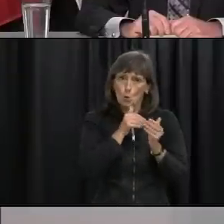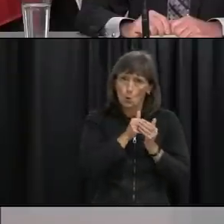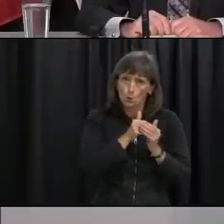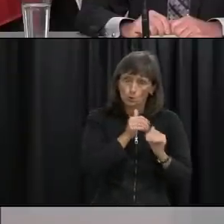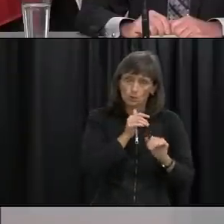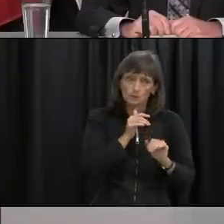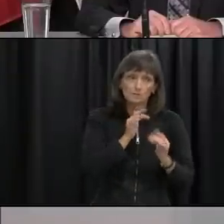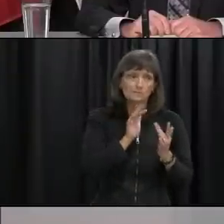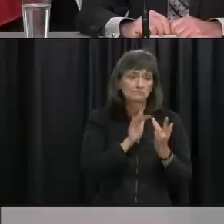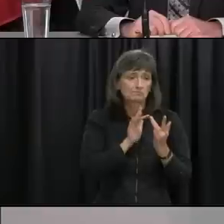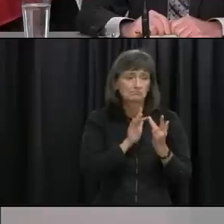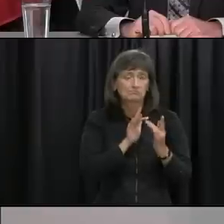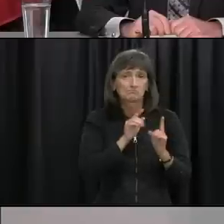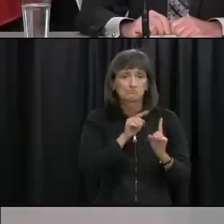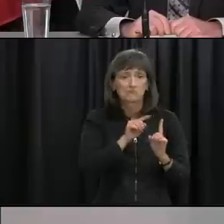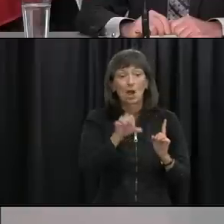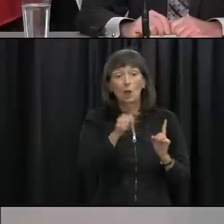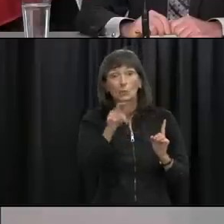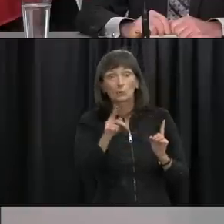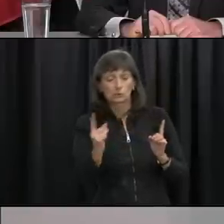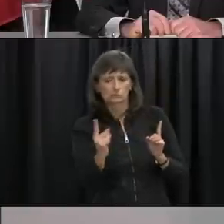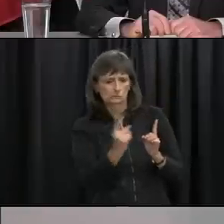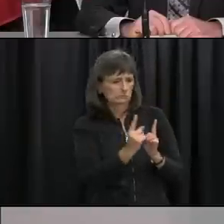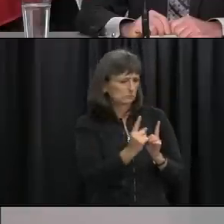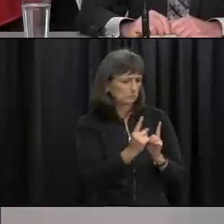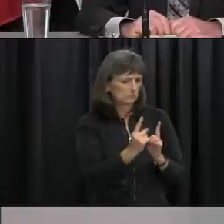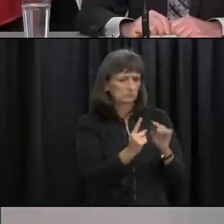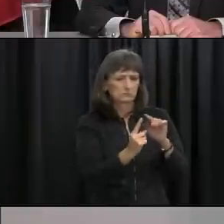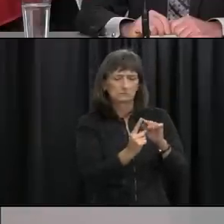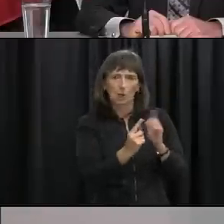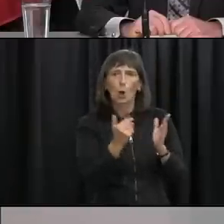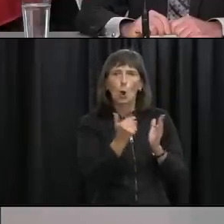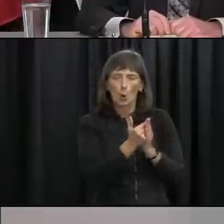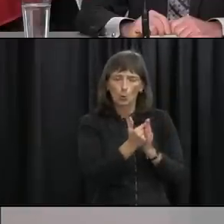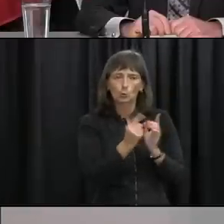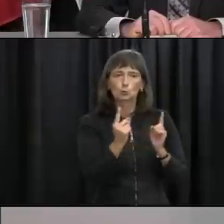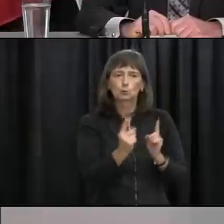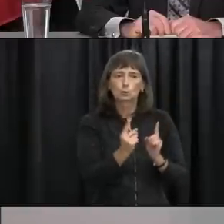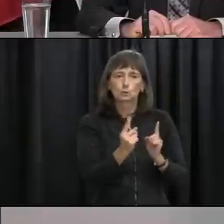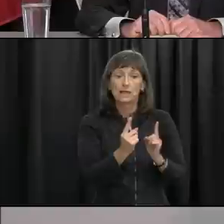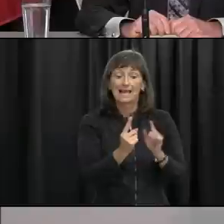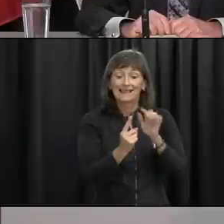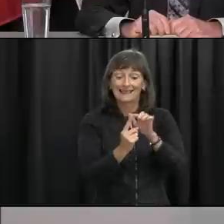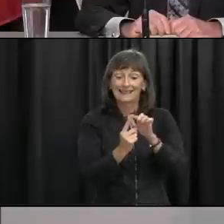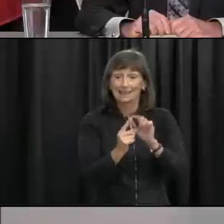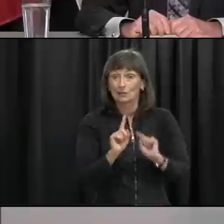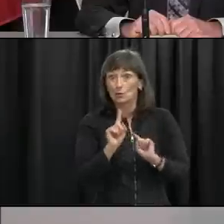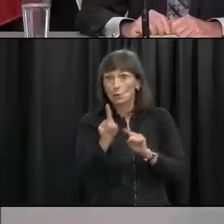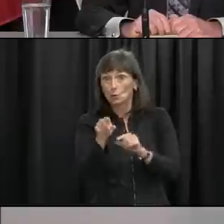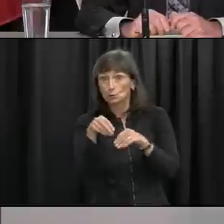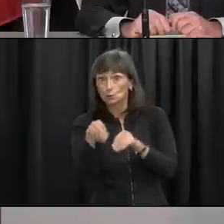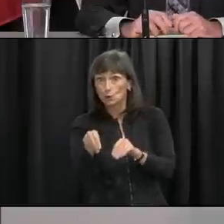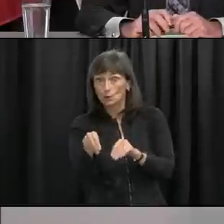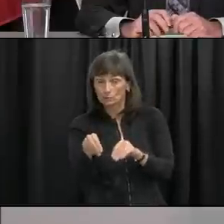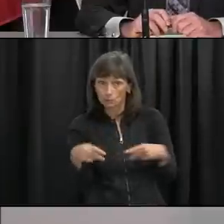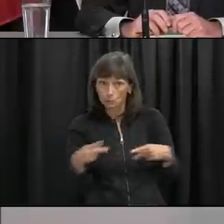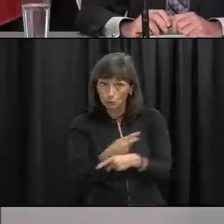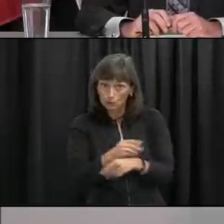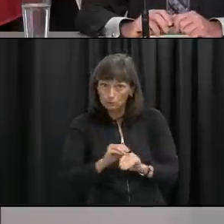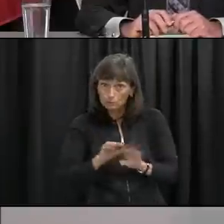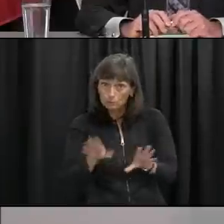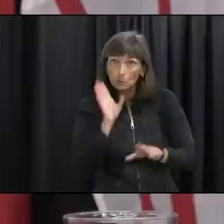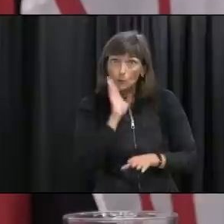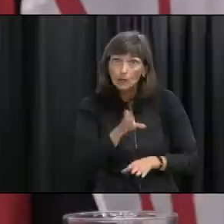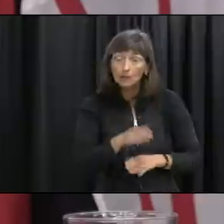for example with someone who has covered and then that person goes to the store would that be a situation that would trigger an alert the